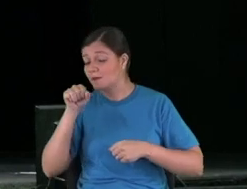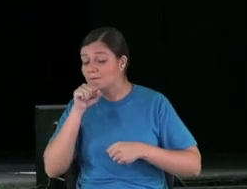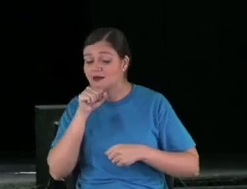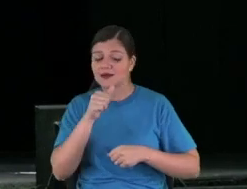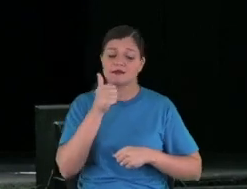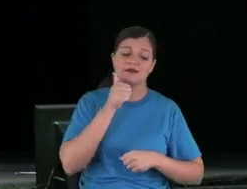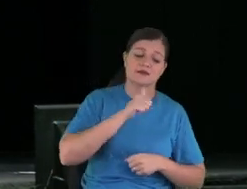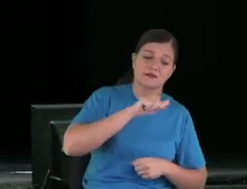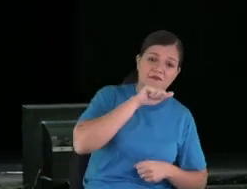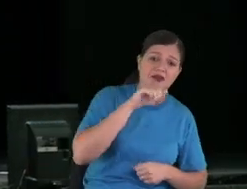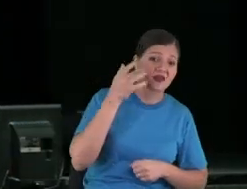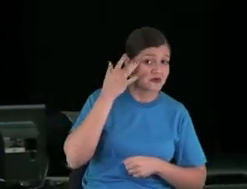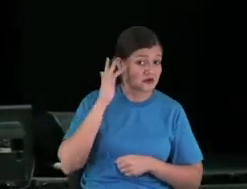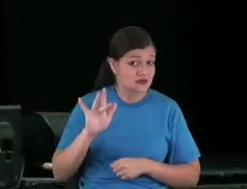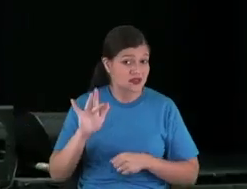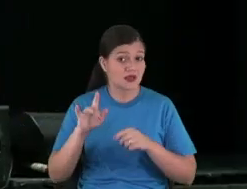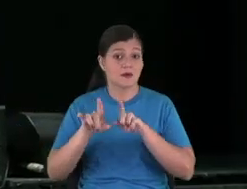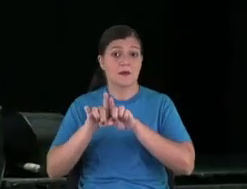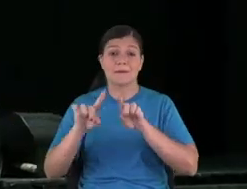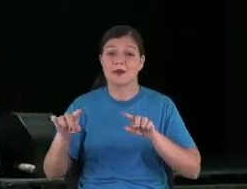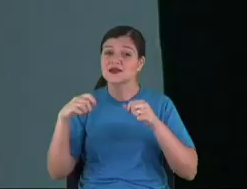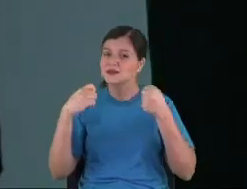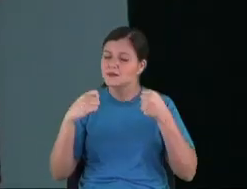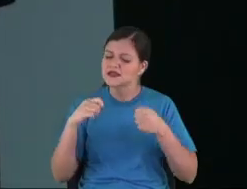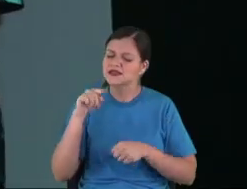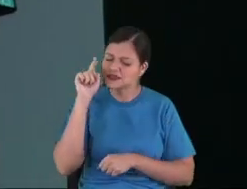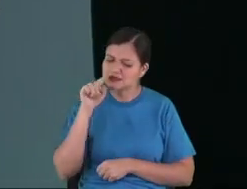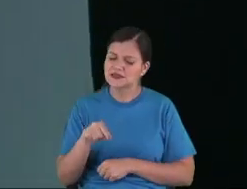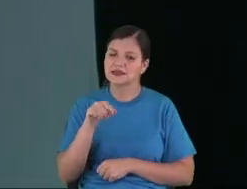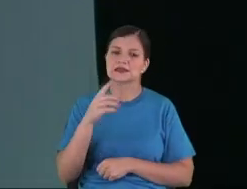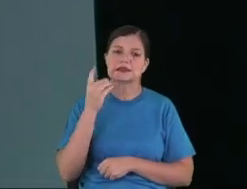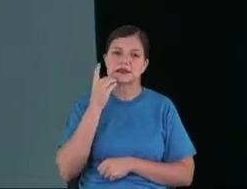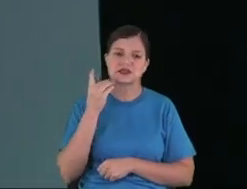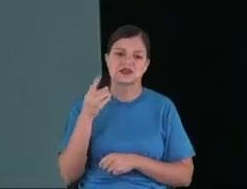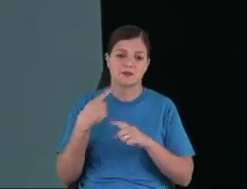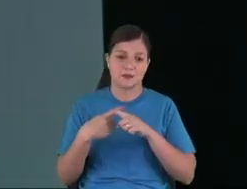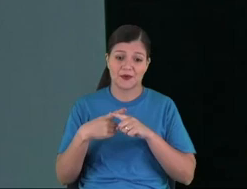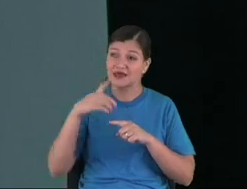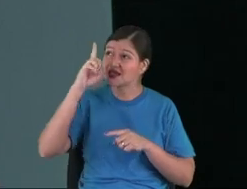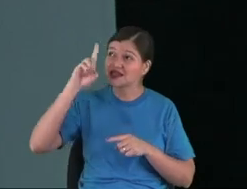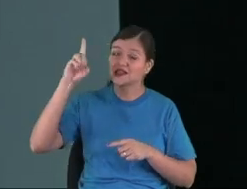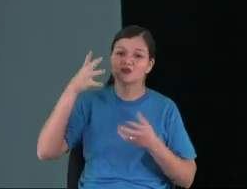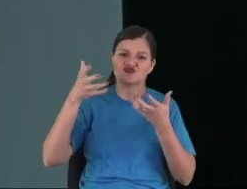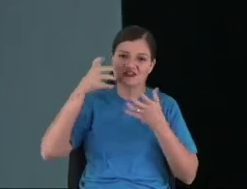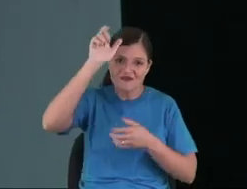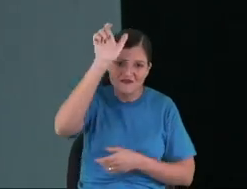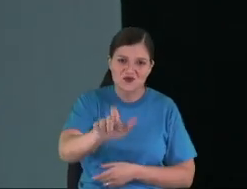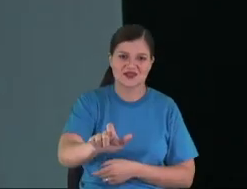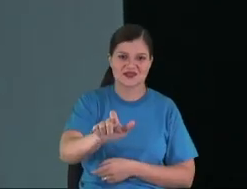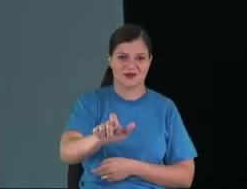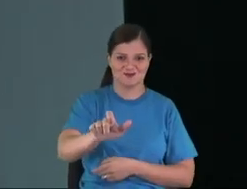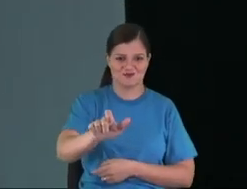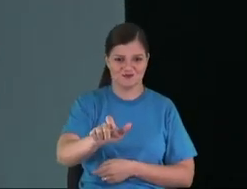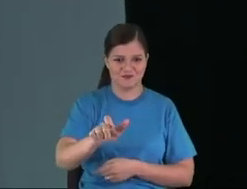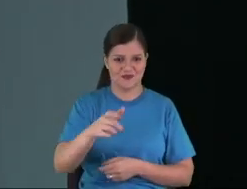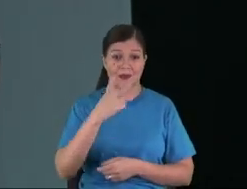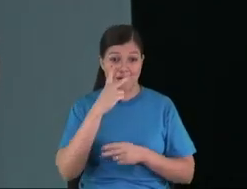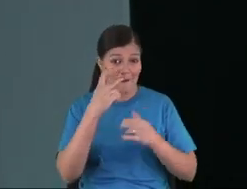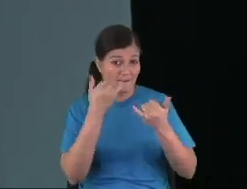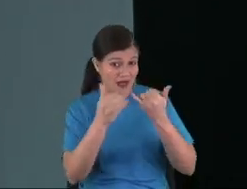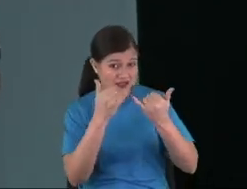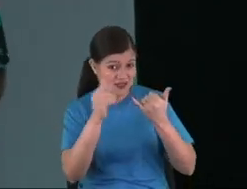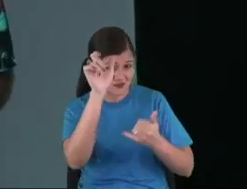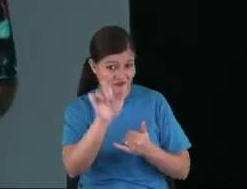because it needs to be you and not another one.